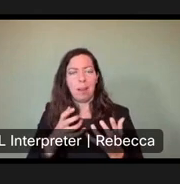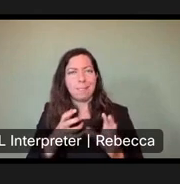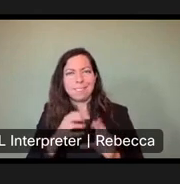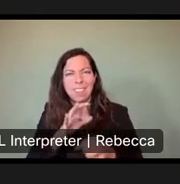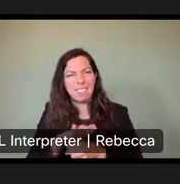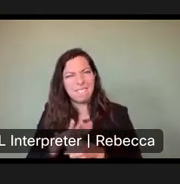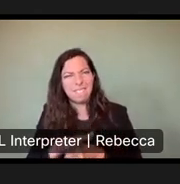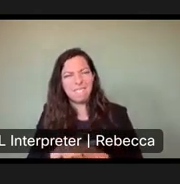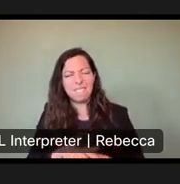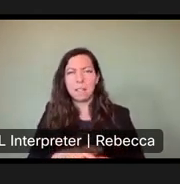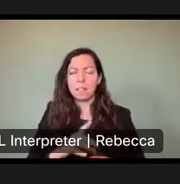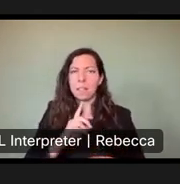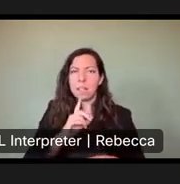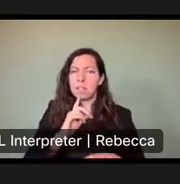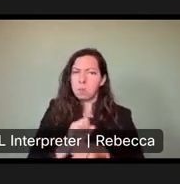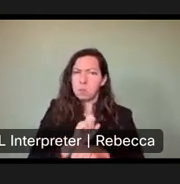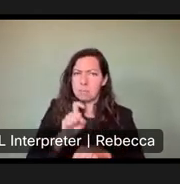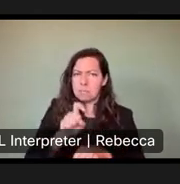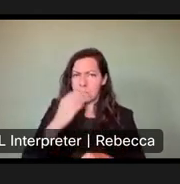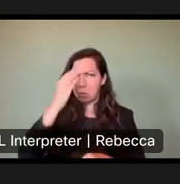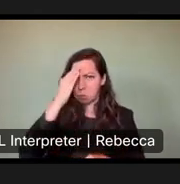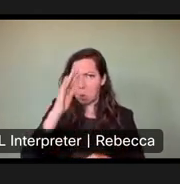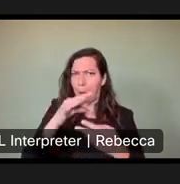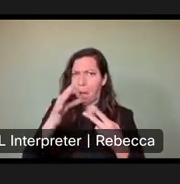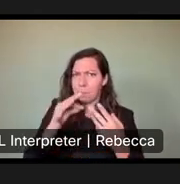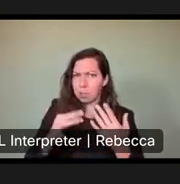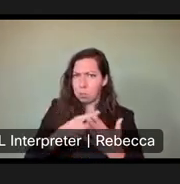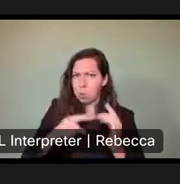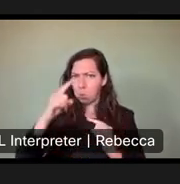sharing what could be an option from your perspectives.